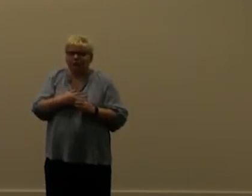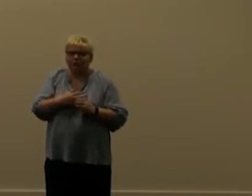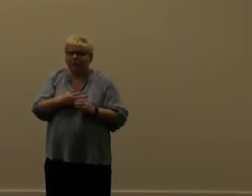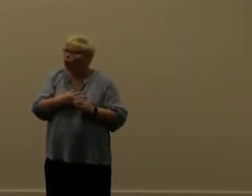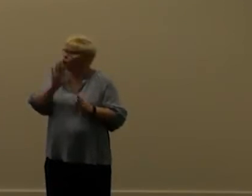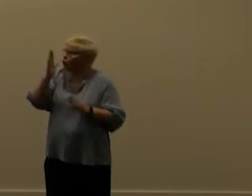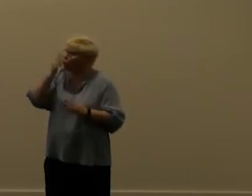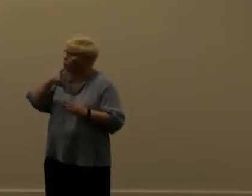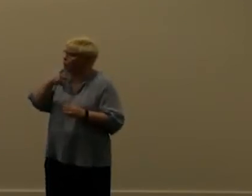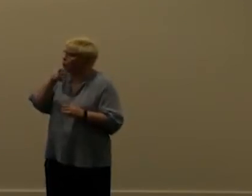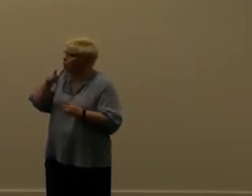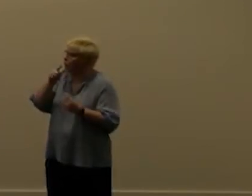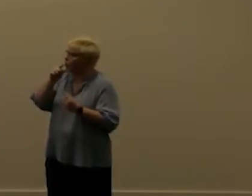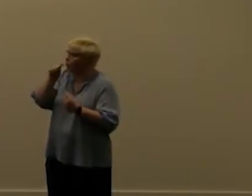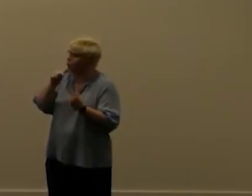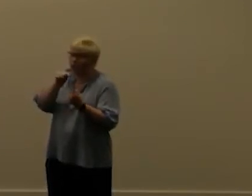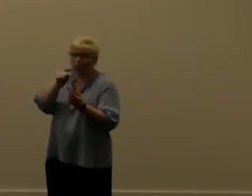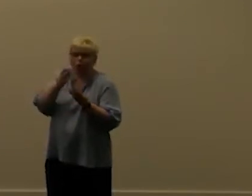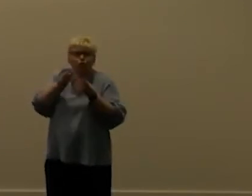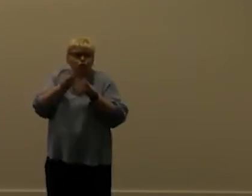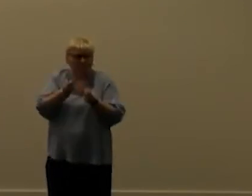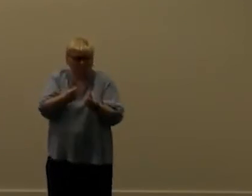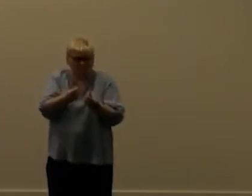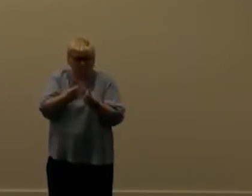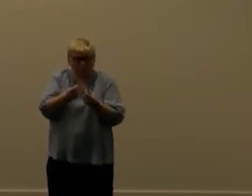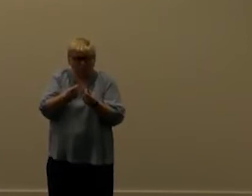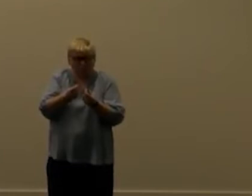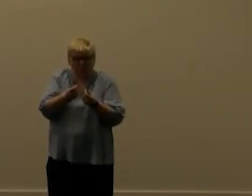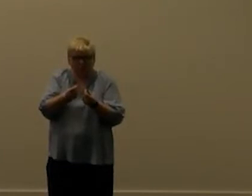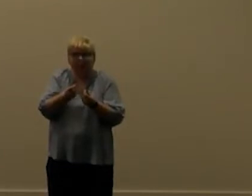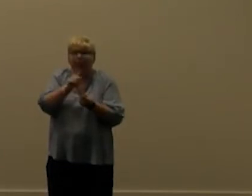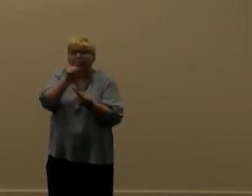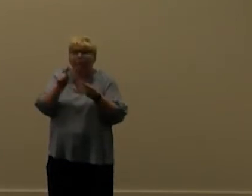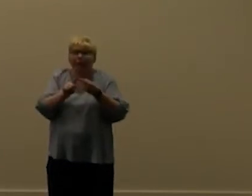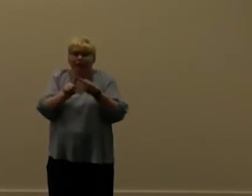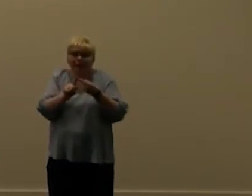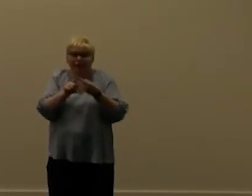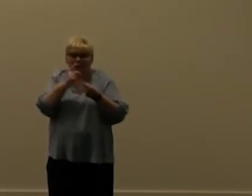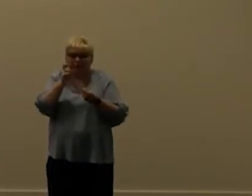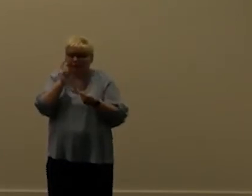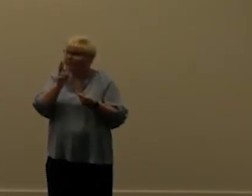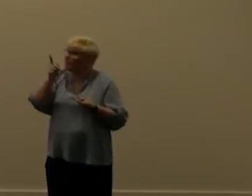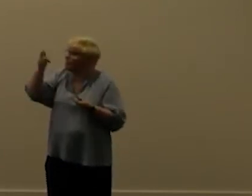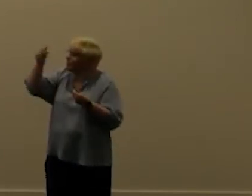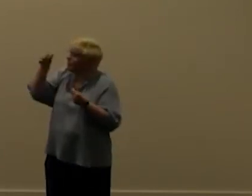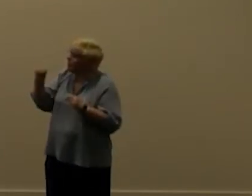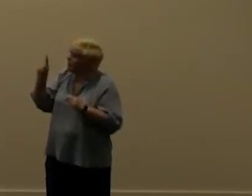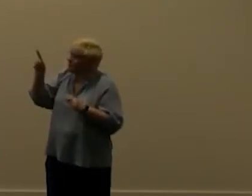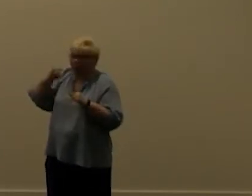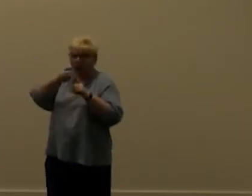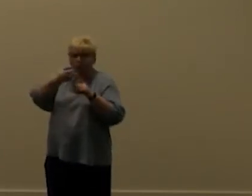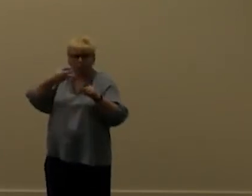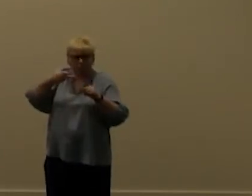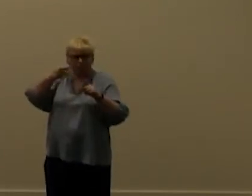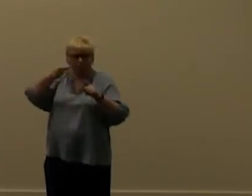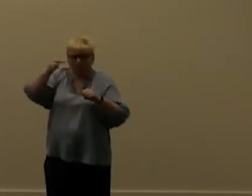yeah so you go to you go to admin center resources capacity and then you see under if you let it load it says add-ons